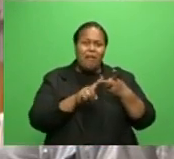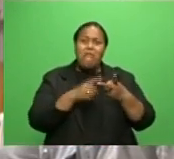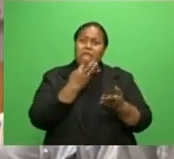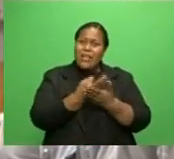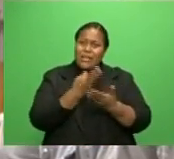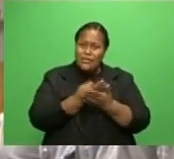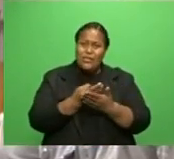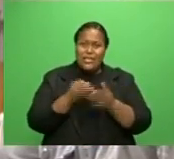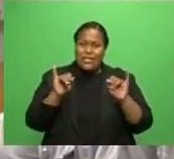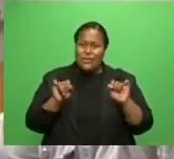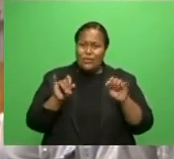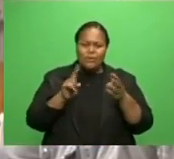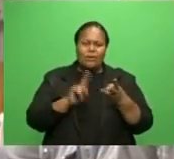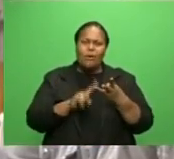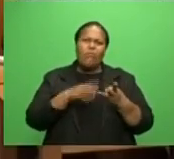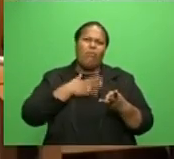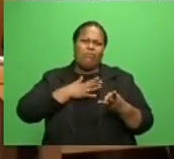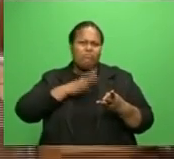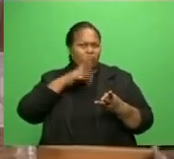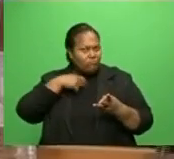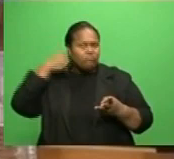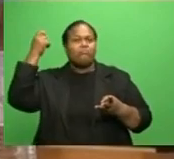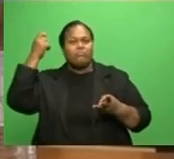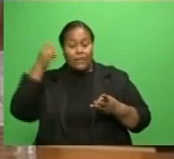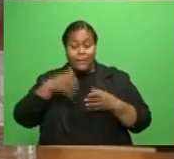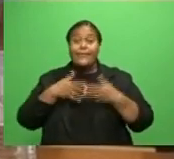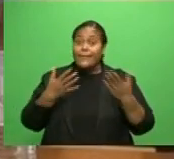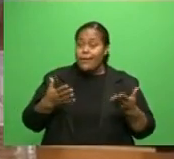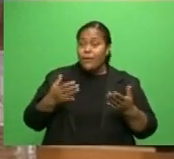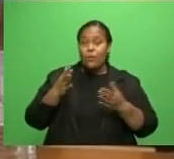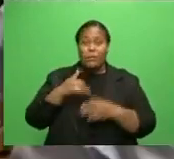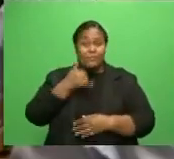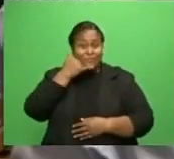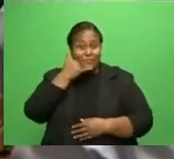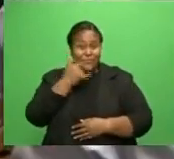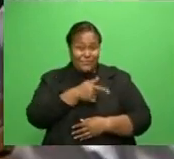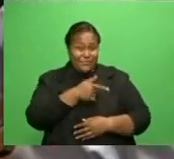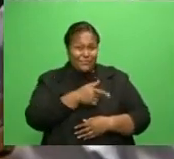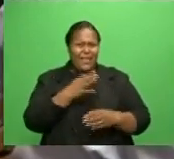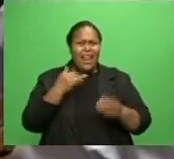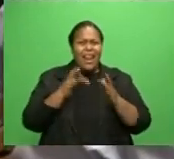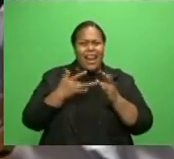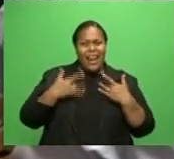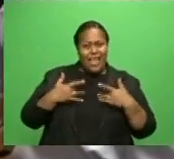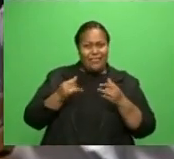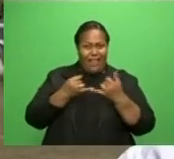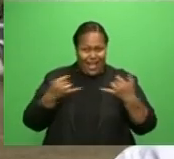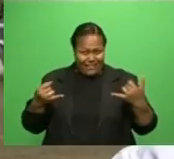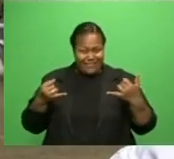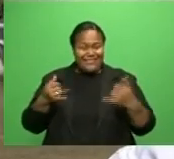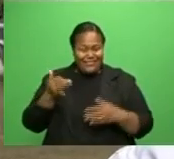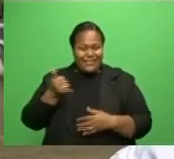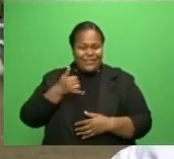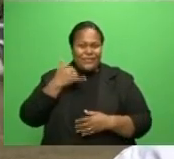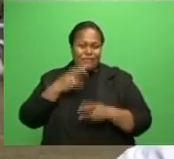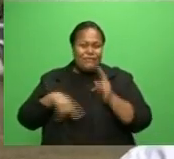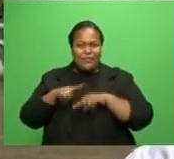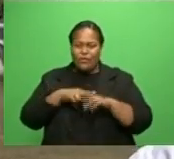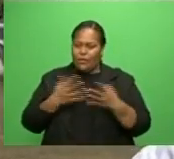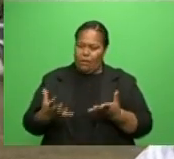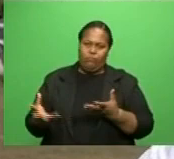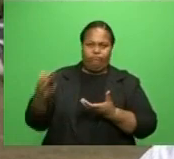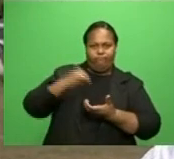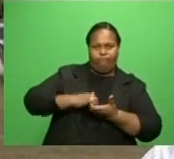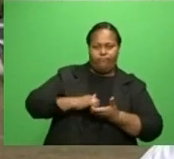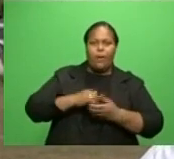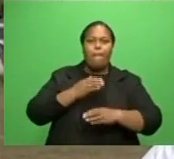suicide. Lifeline Fiji is now equipping police so they can better handle these issues. The things that we try to do is that